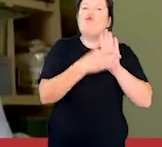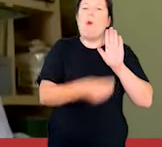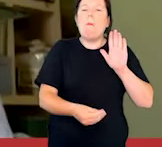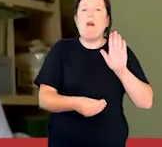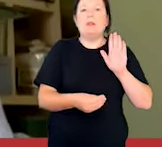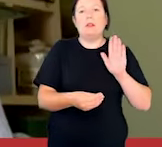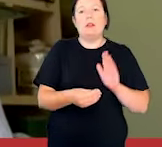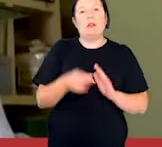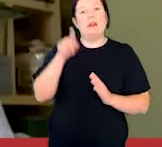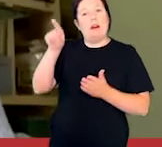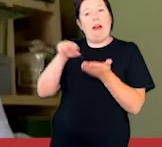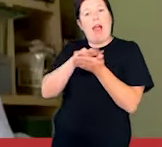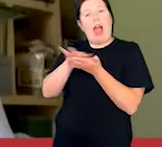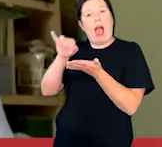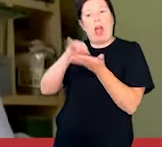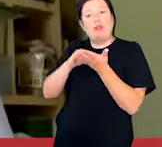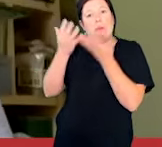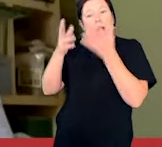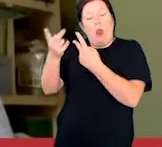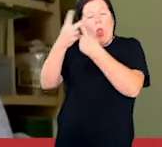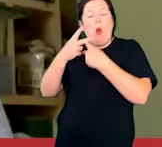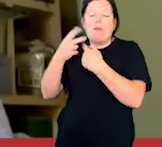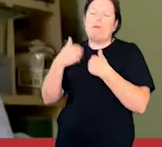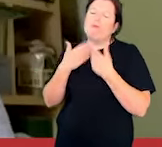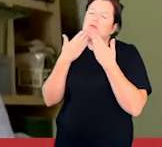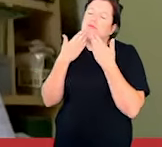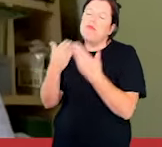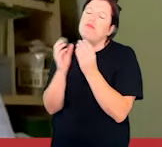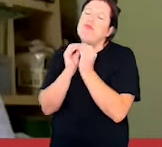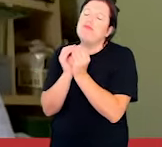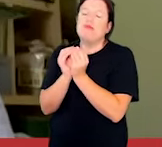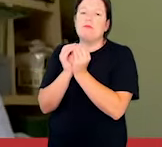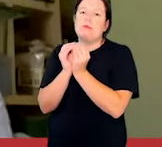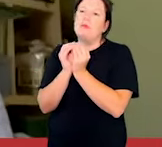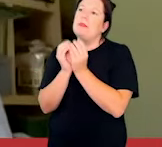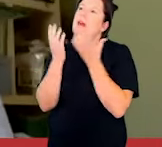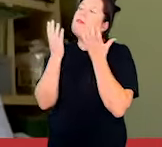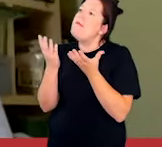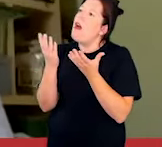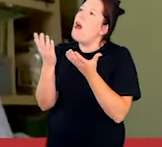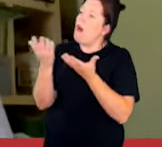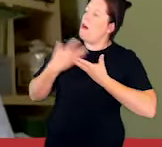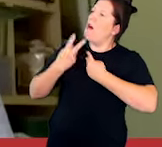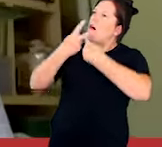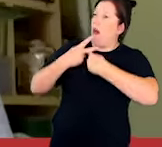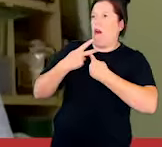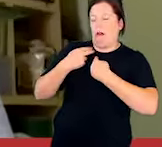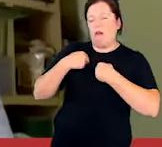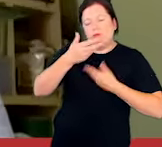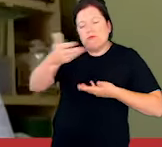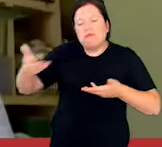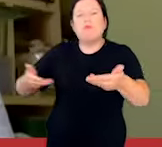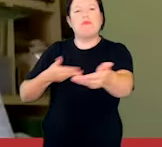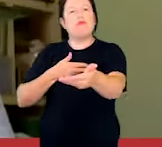for the care I received from the NHS. So, I want to give back by caring